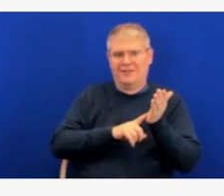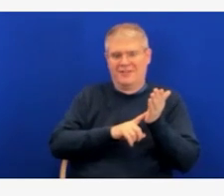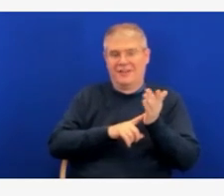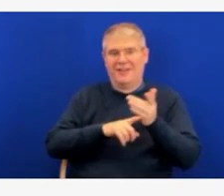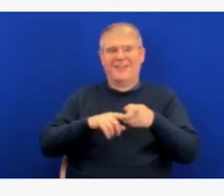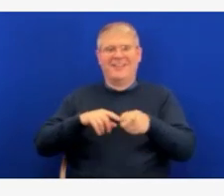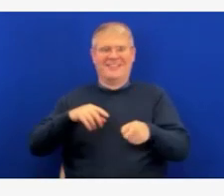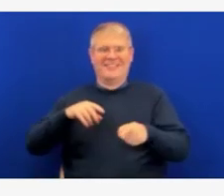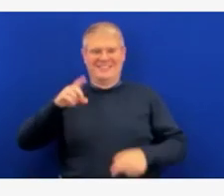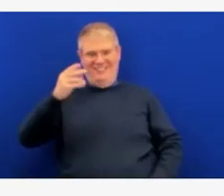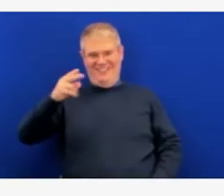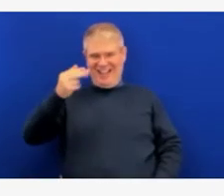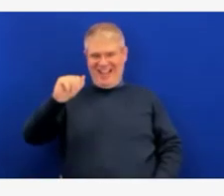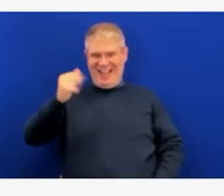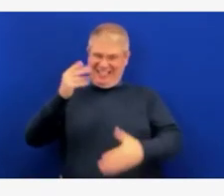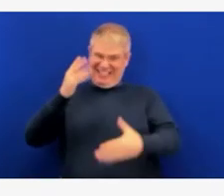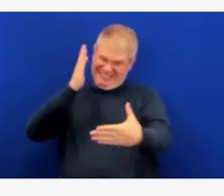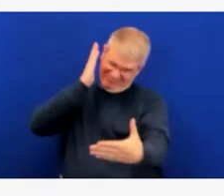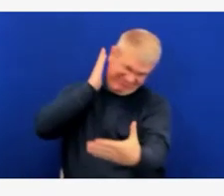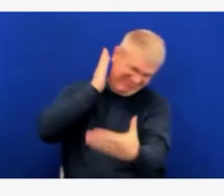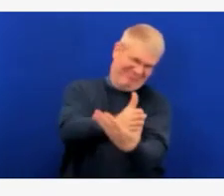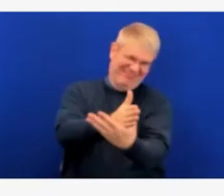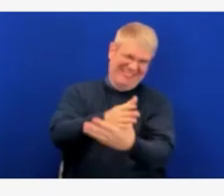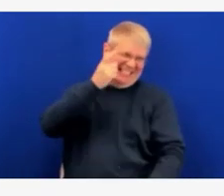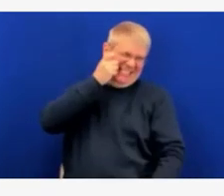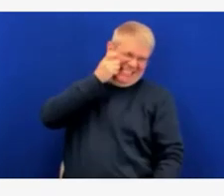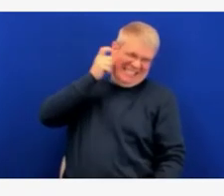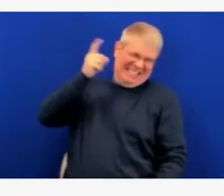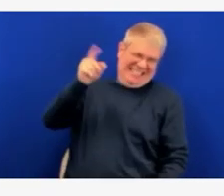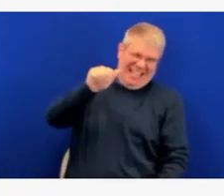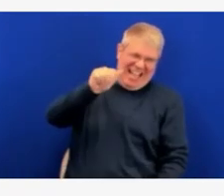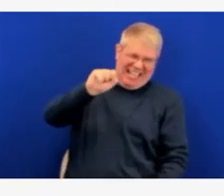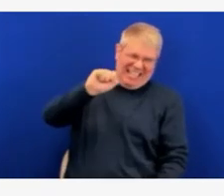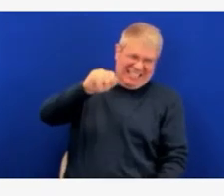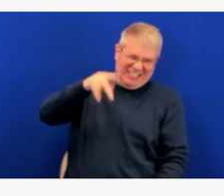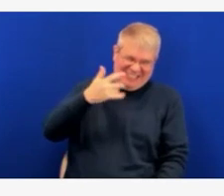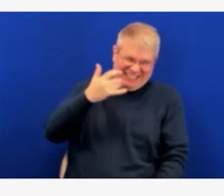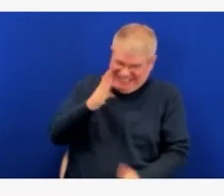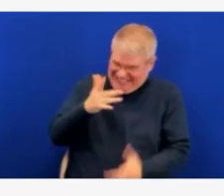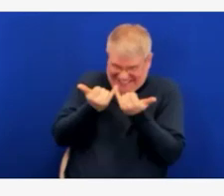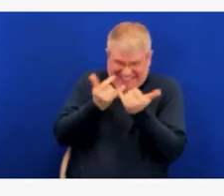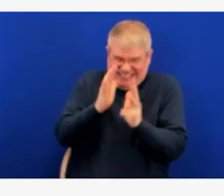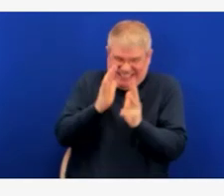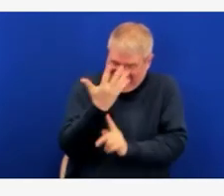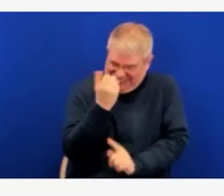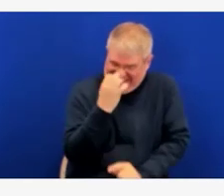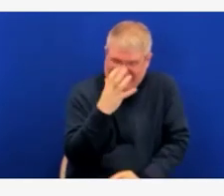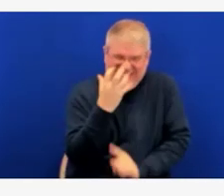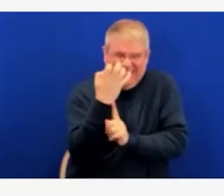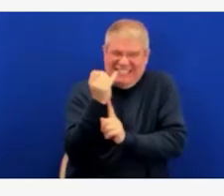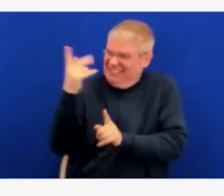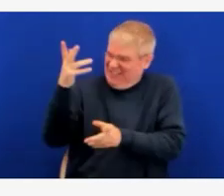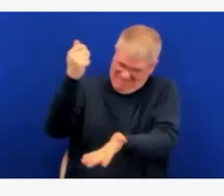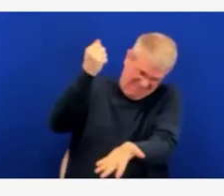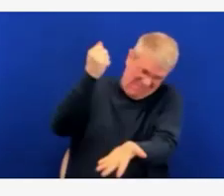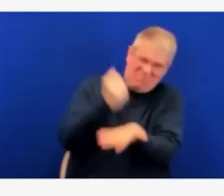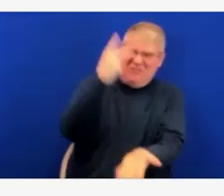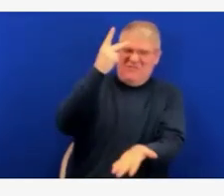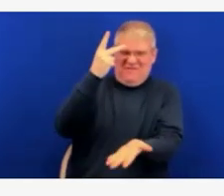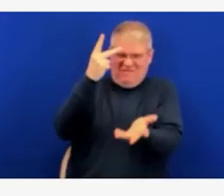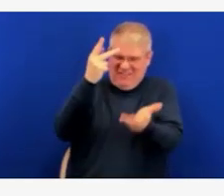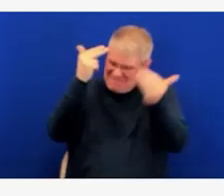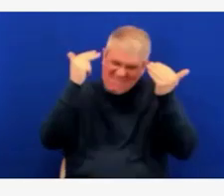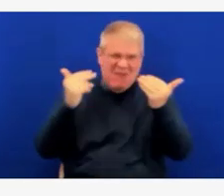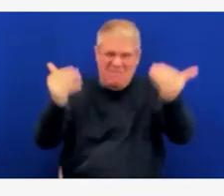just passed like literally seconds ago. So anyway, so I was just transferring back over Sarah. Was it the question about the two weeks to become